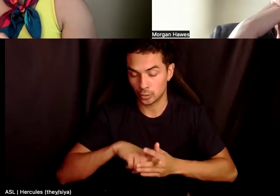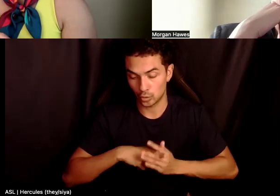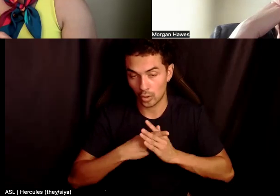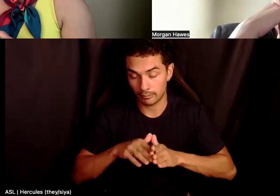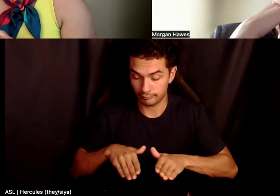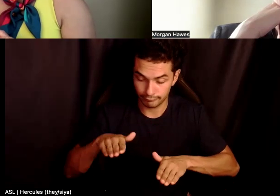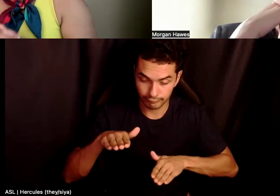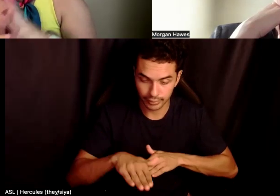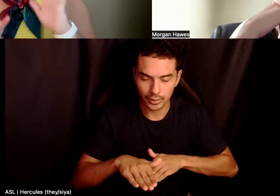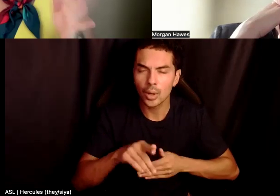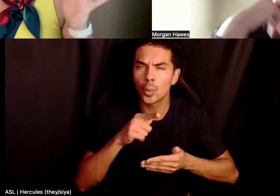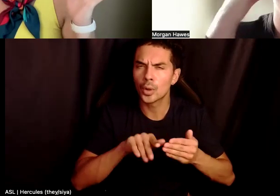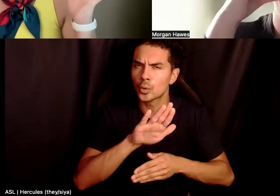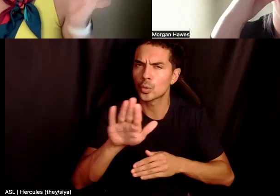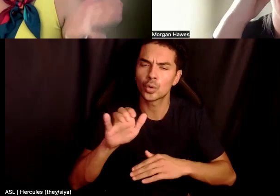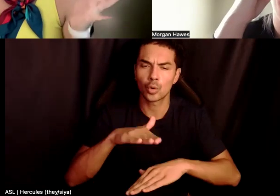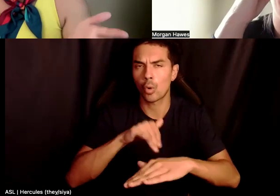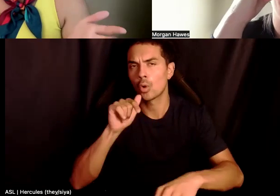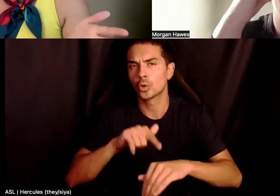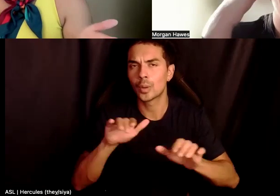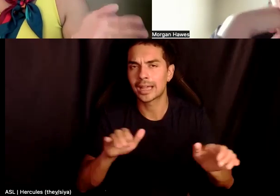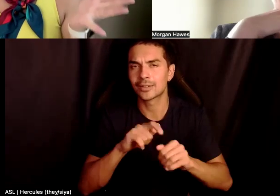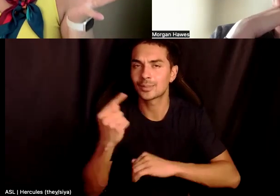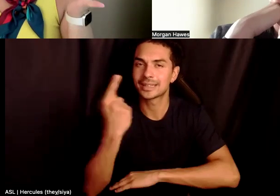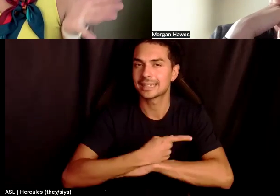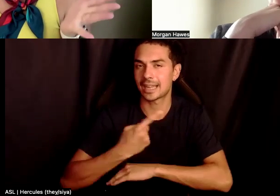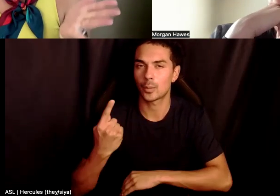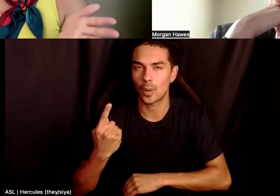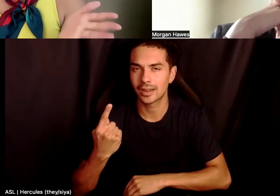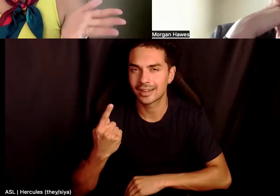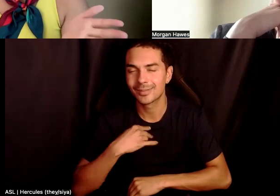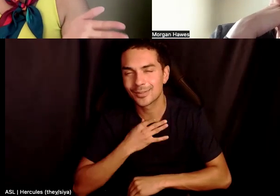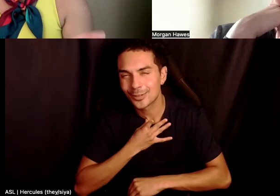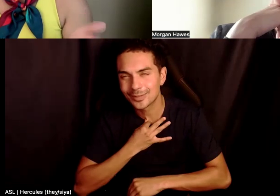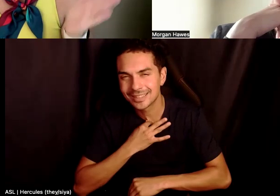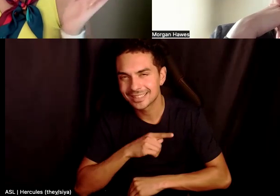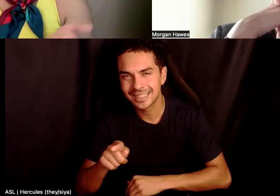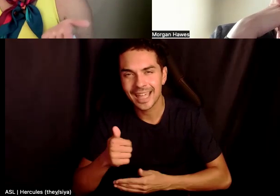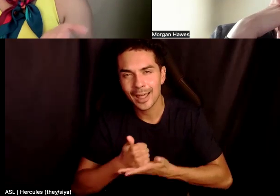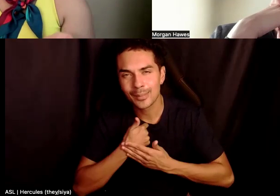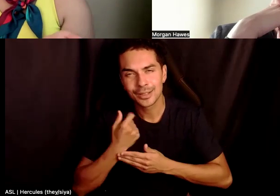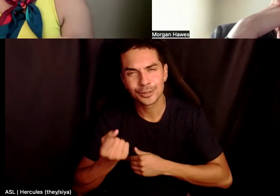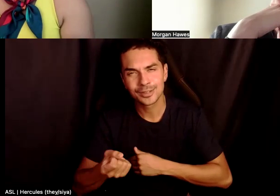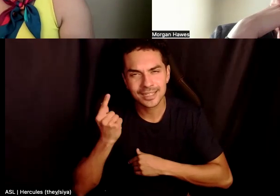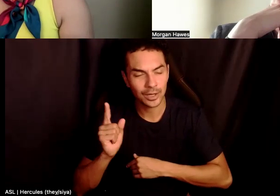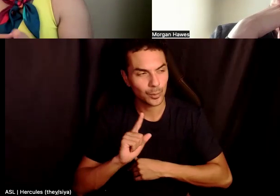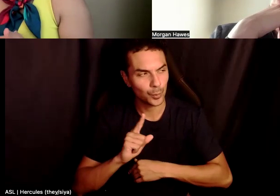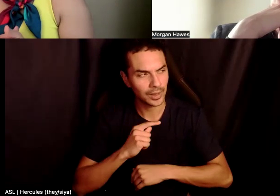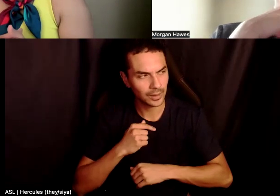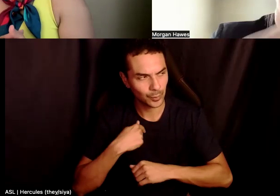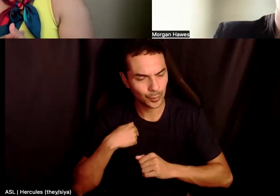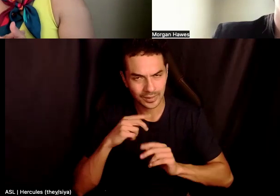to consider evaluation from day one. And so I'm wondering if you can help us understand where do we really begin